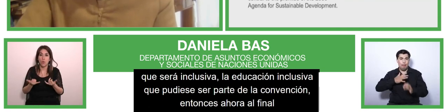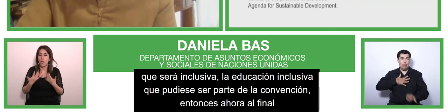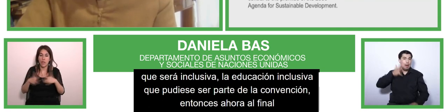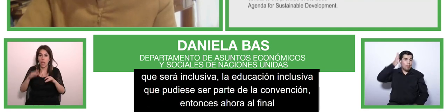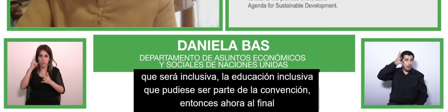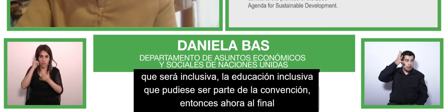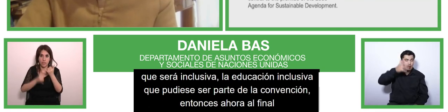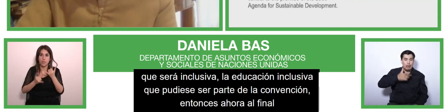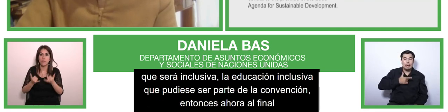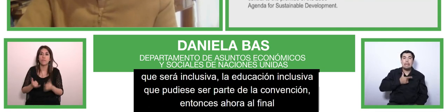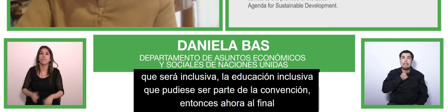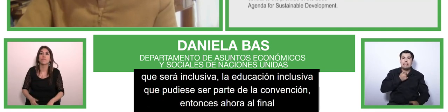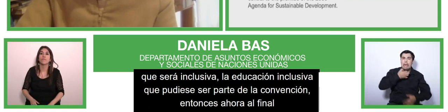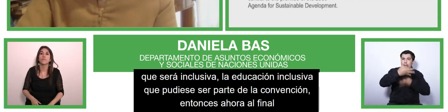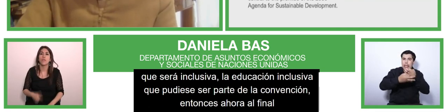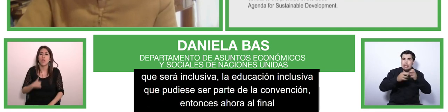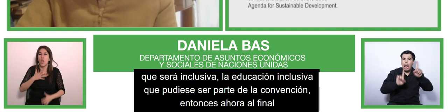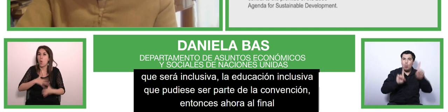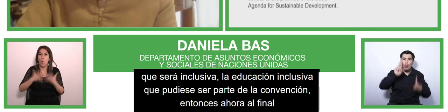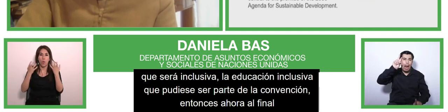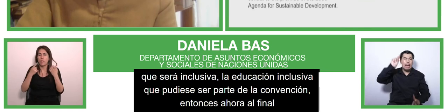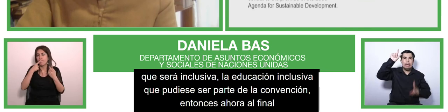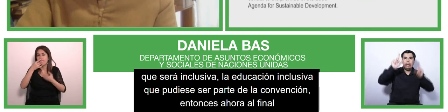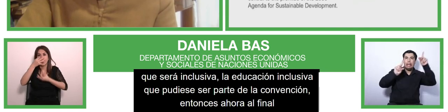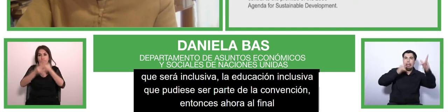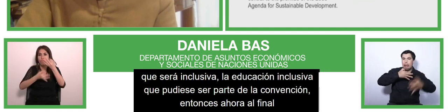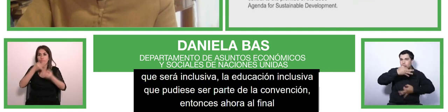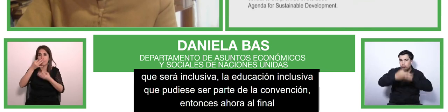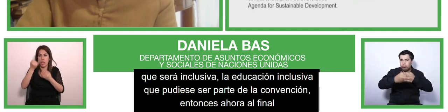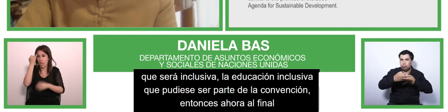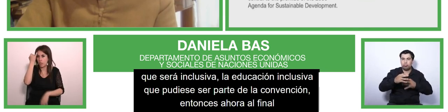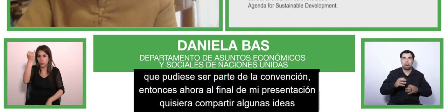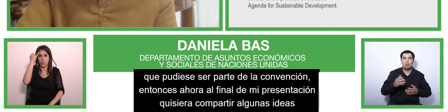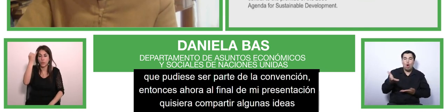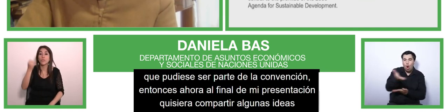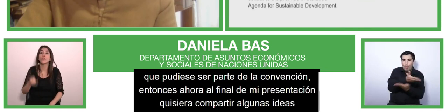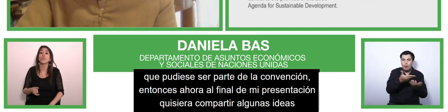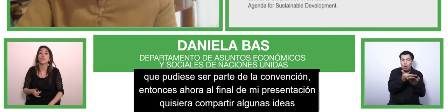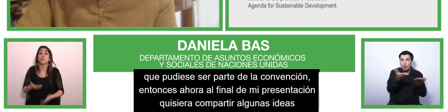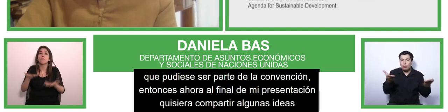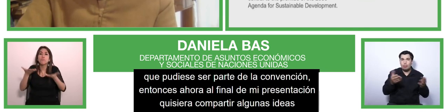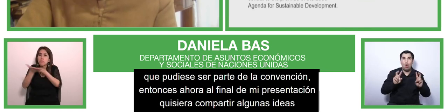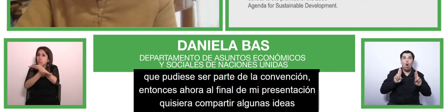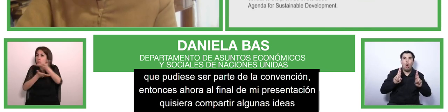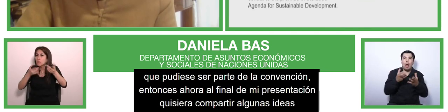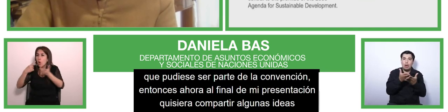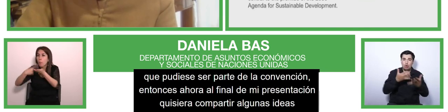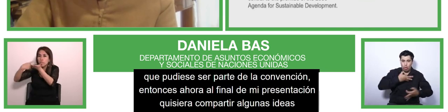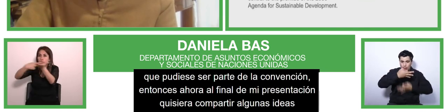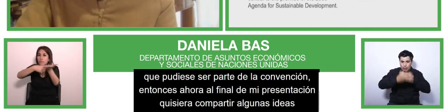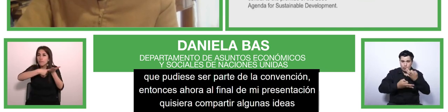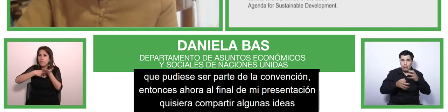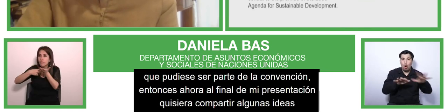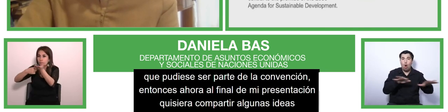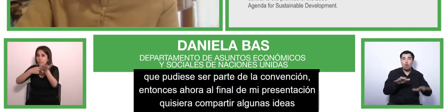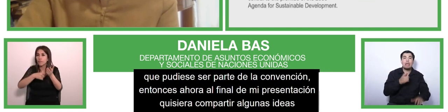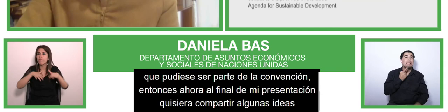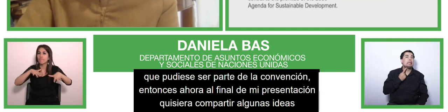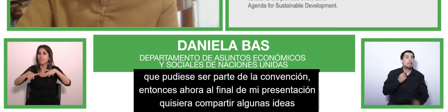i hope i touched some points of interest to you all the third part is about the united nations